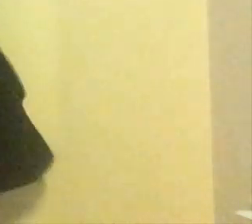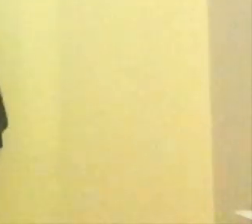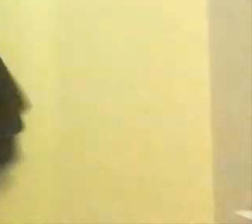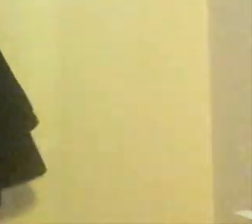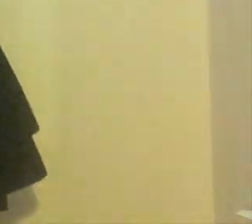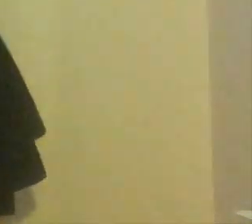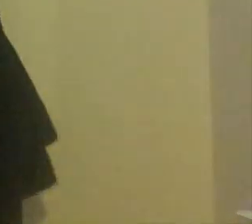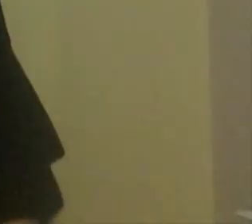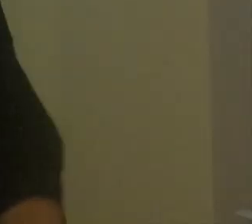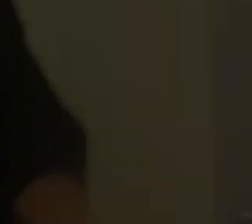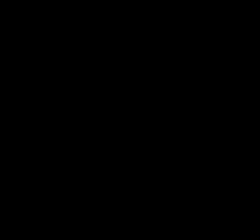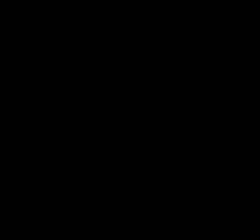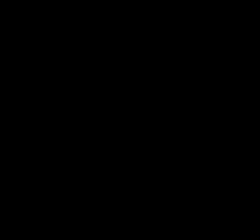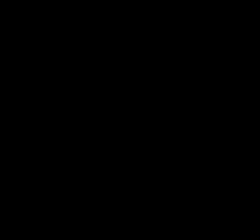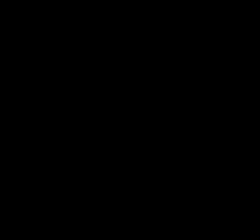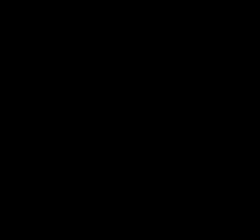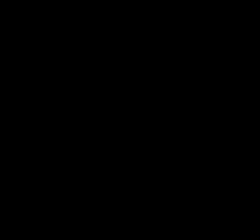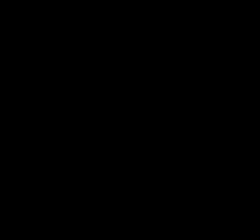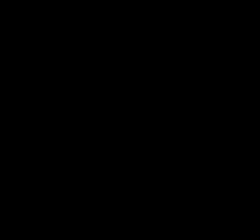We meet you